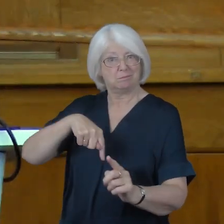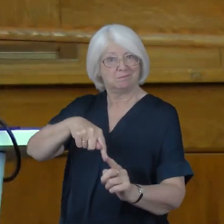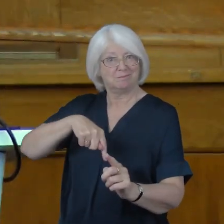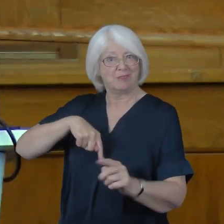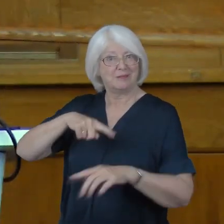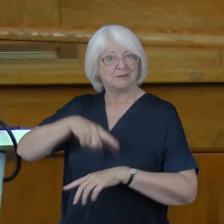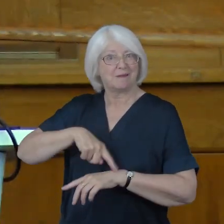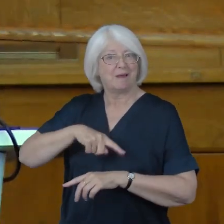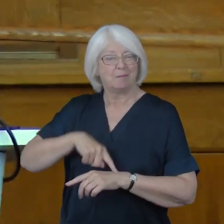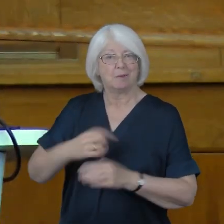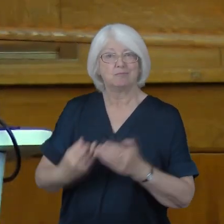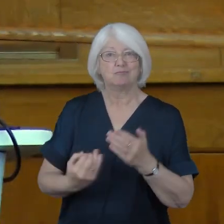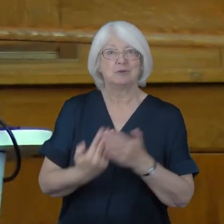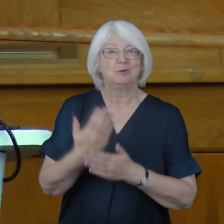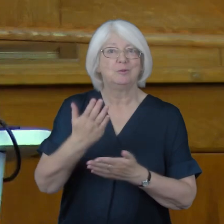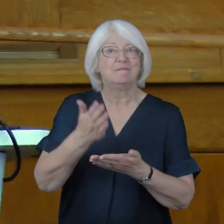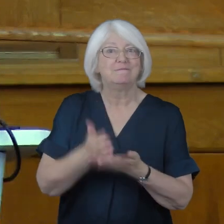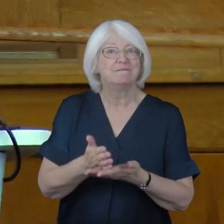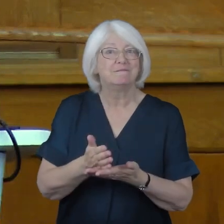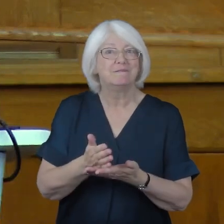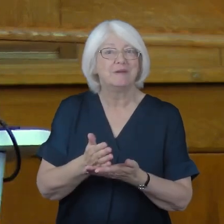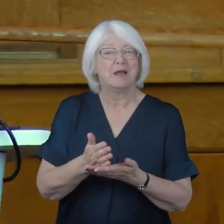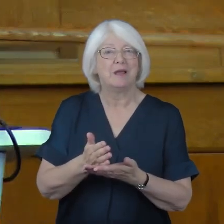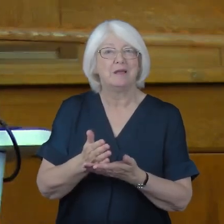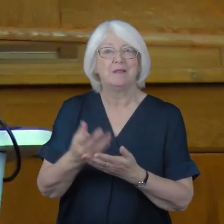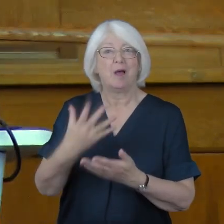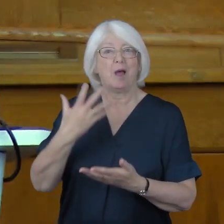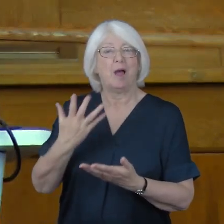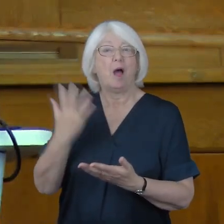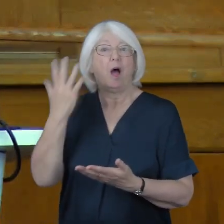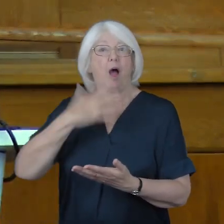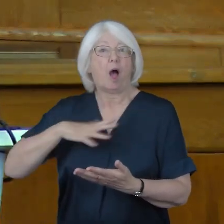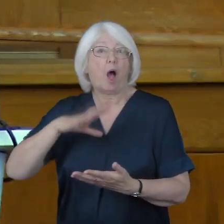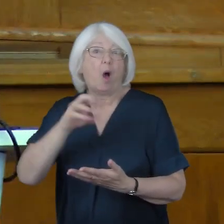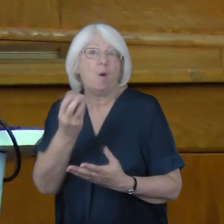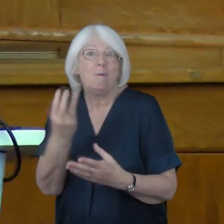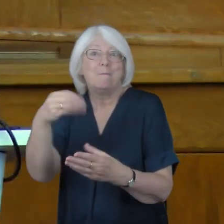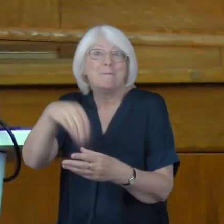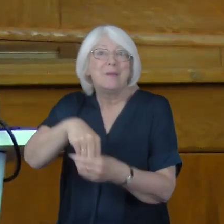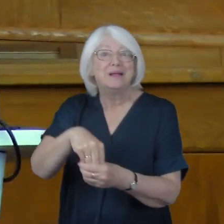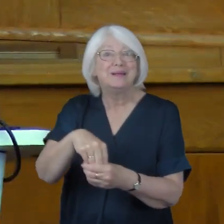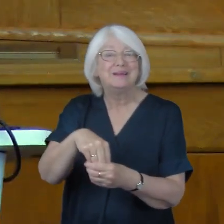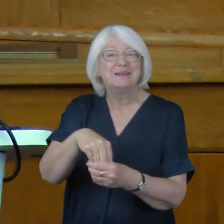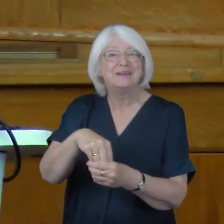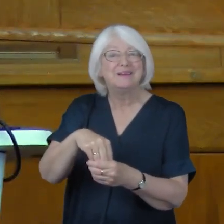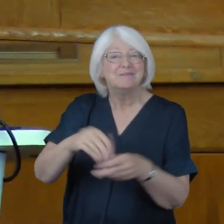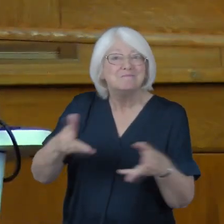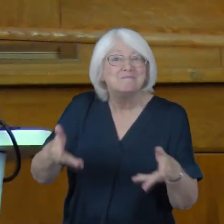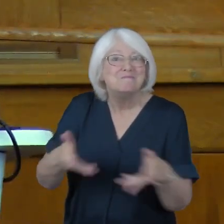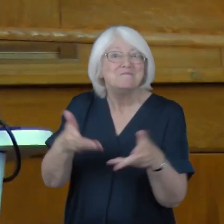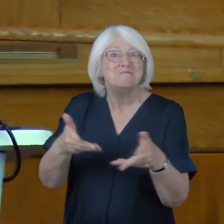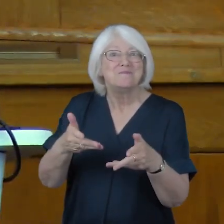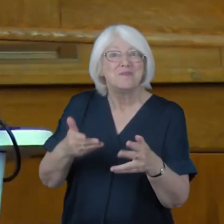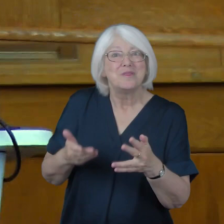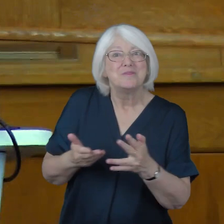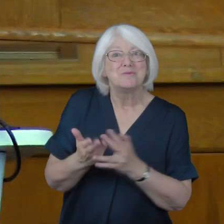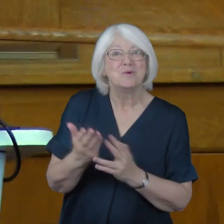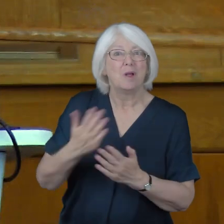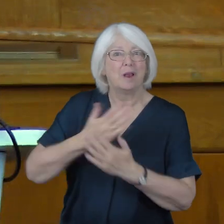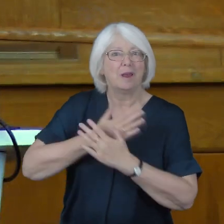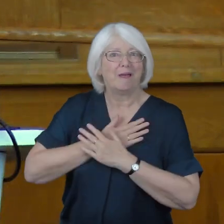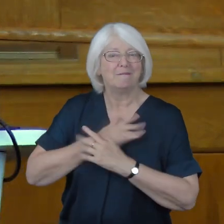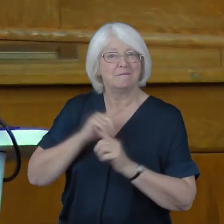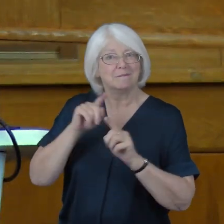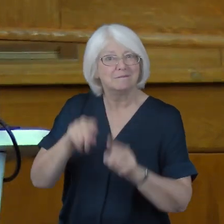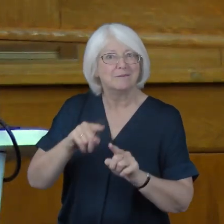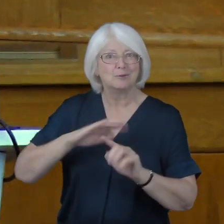Renewed in faith, infused with hope, compelled by love to serve